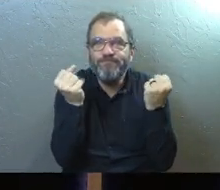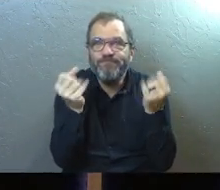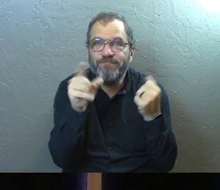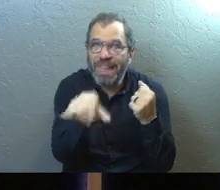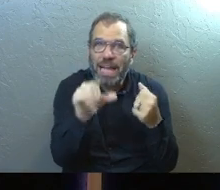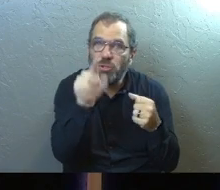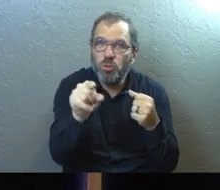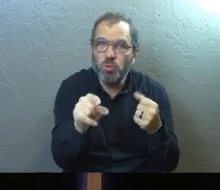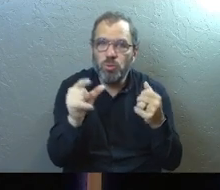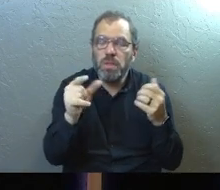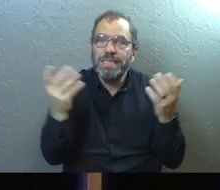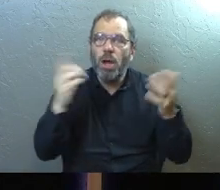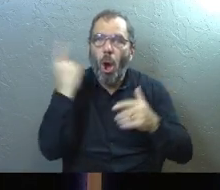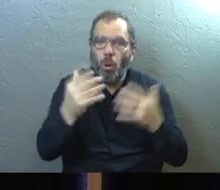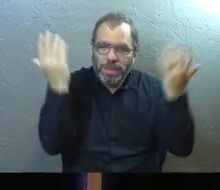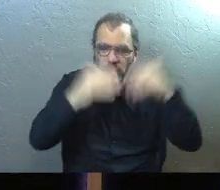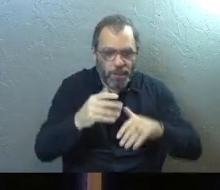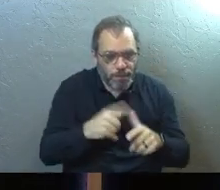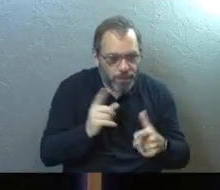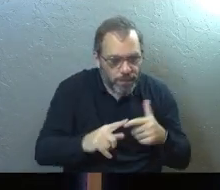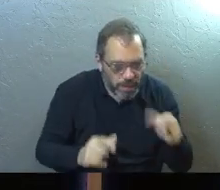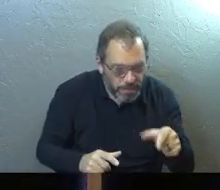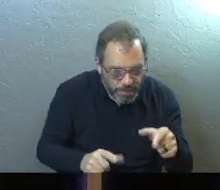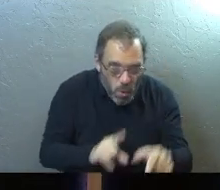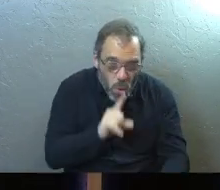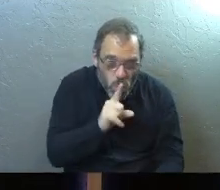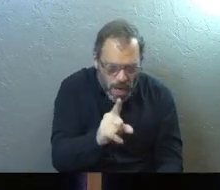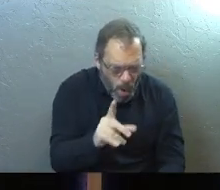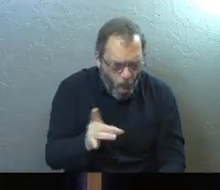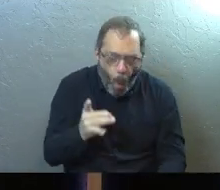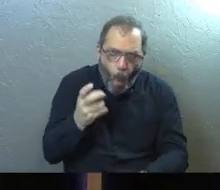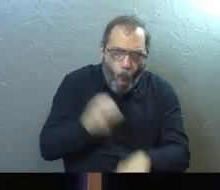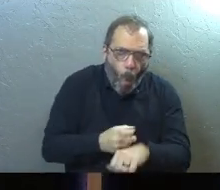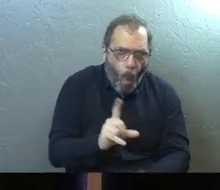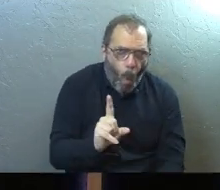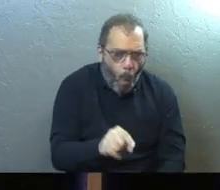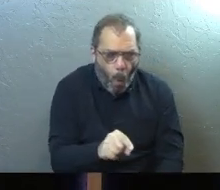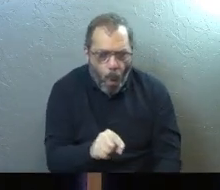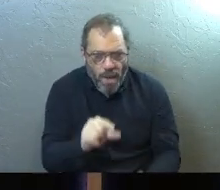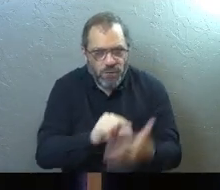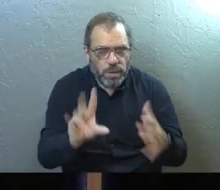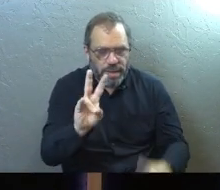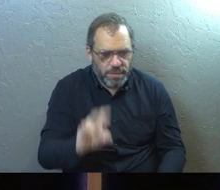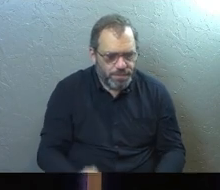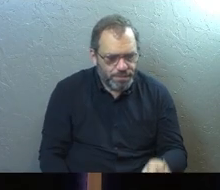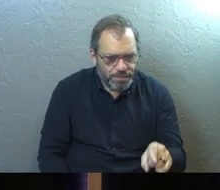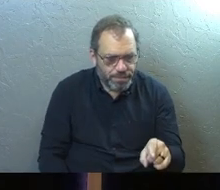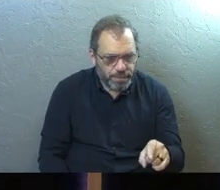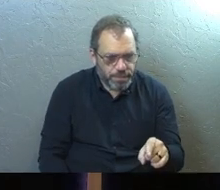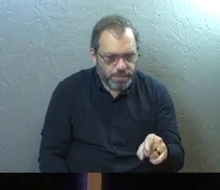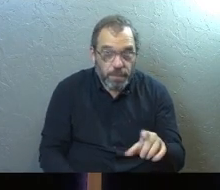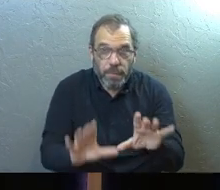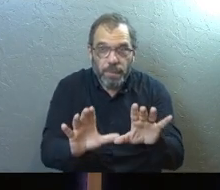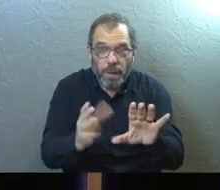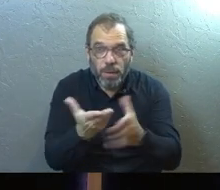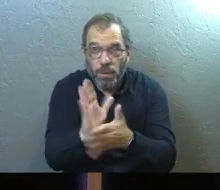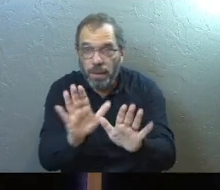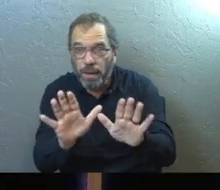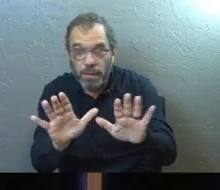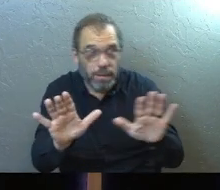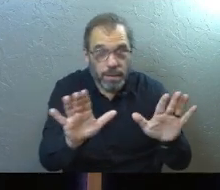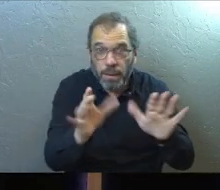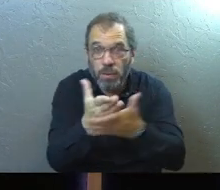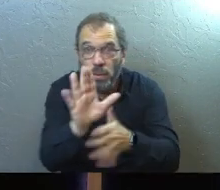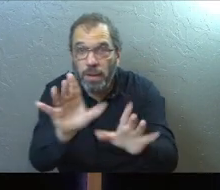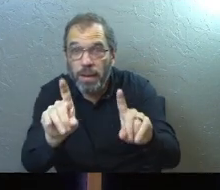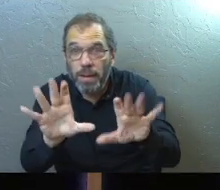that's what he's reflecting here. And then he gets really brutal. Verse seven. You doing okay? We